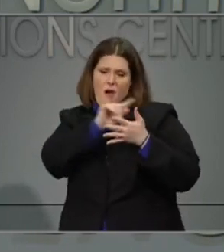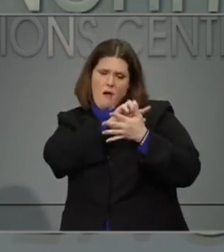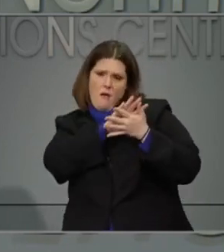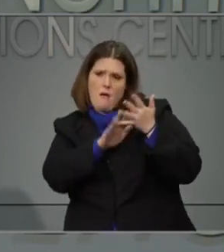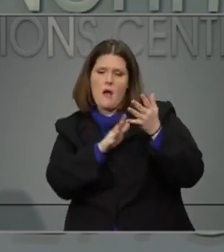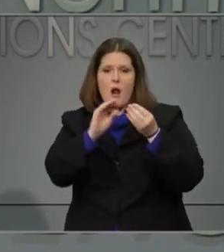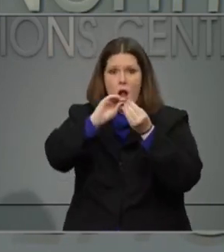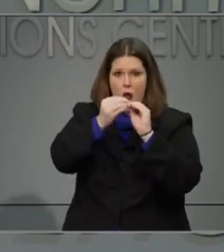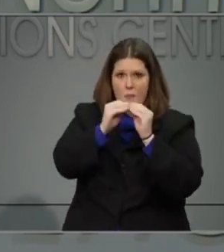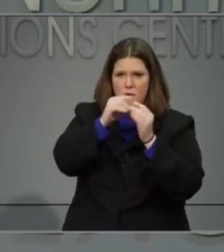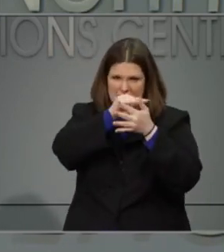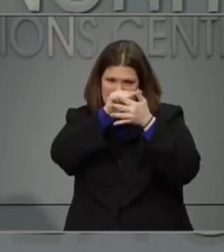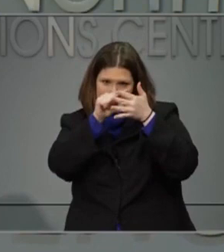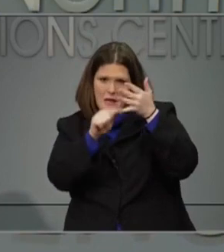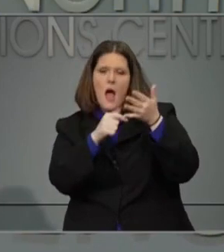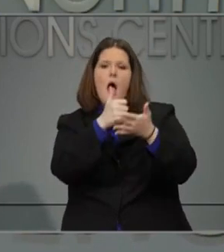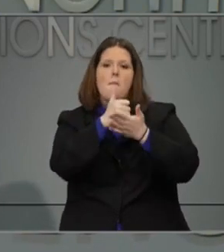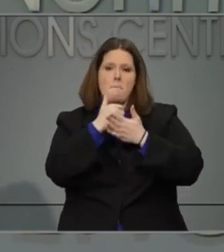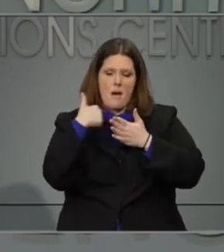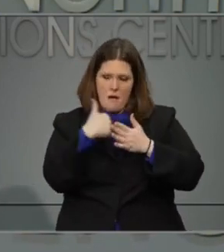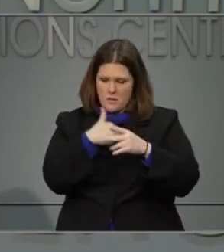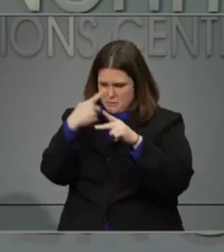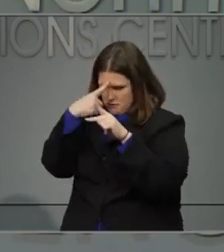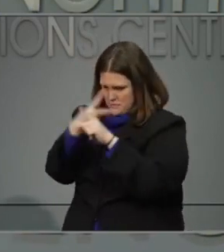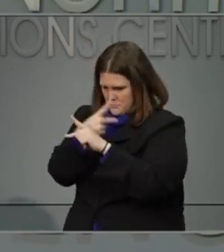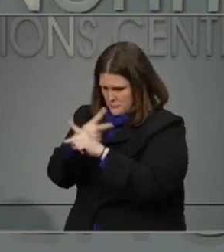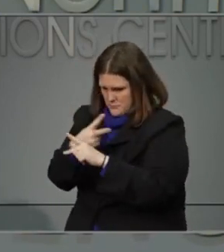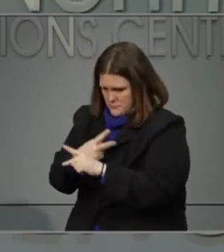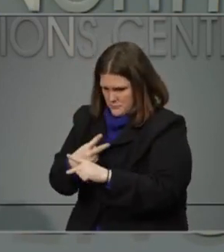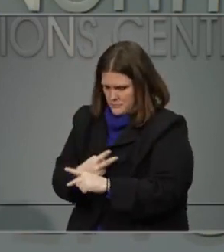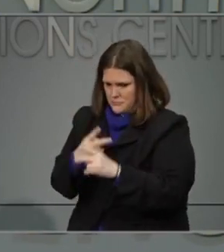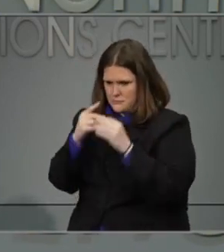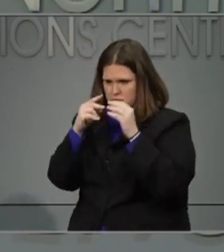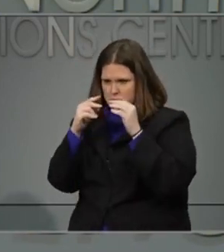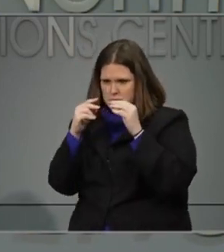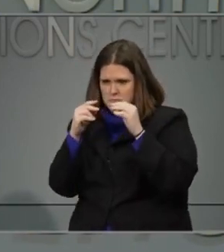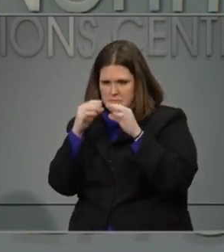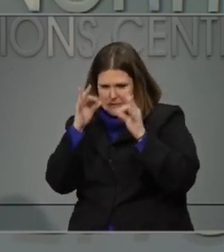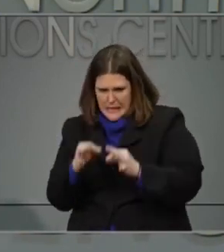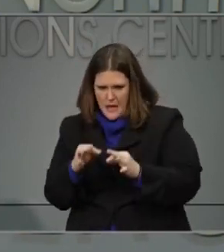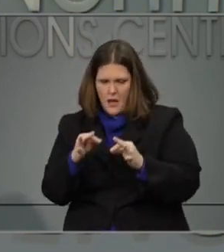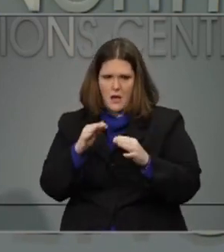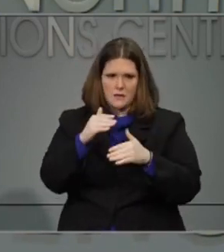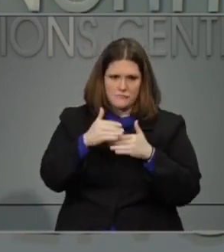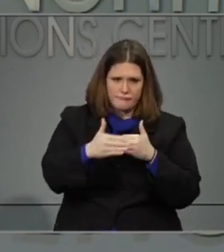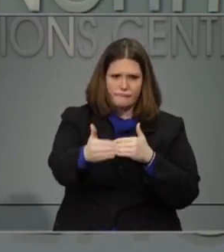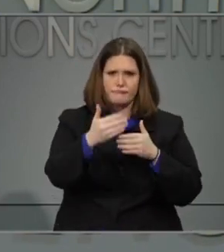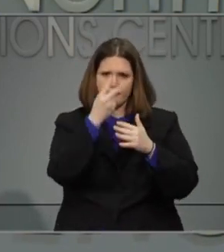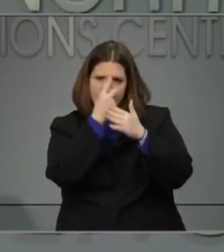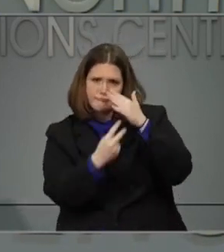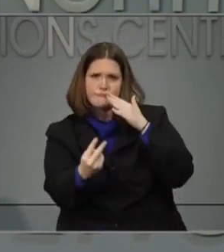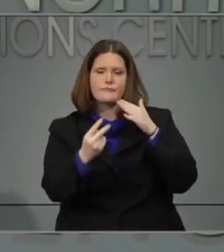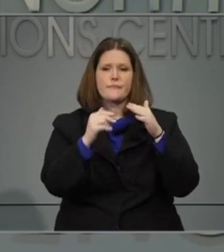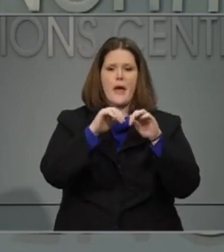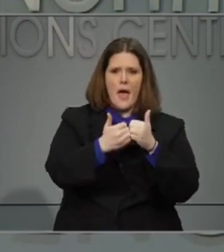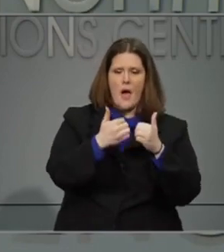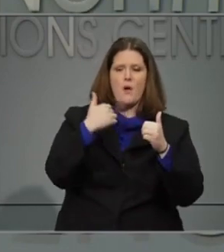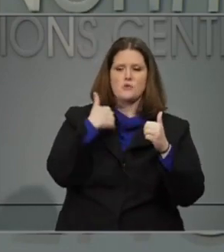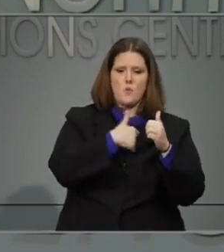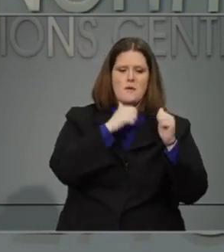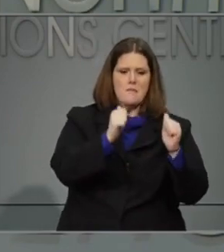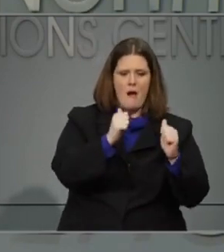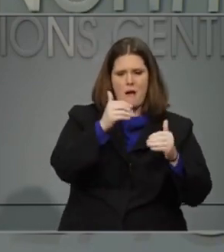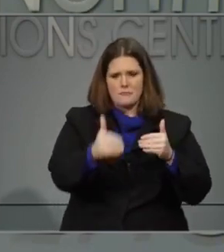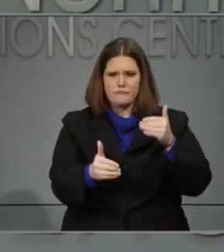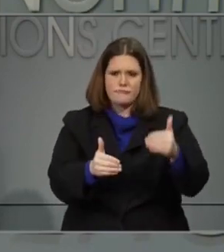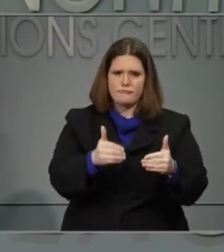are looking at and those are the things we're looking at regarding making decisions about going into next phases but I'll let